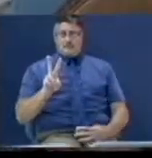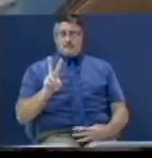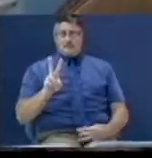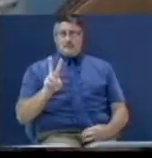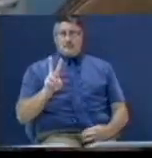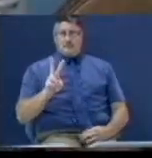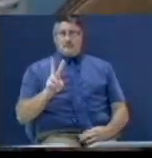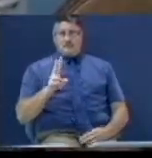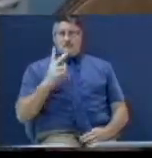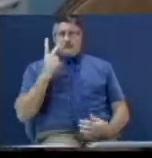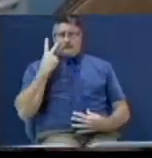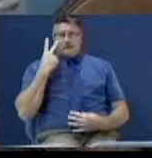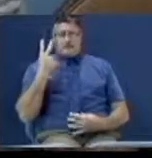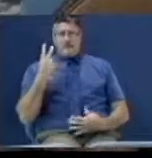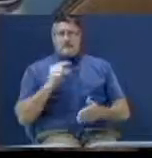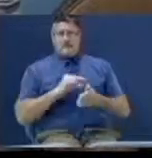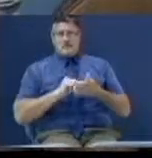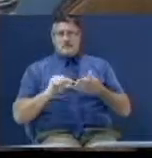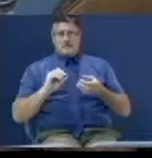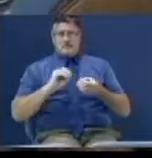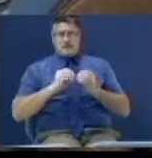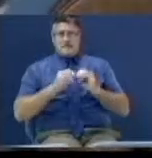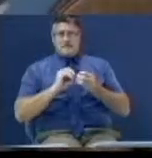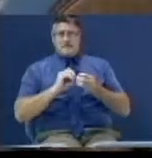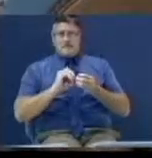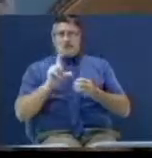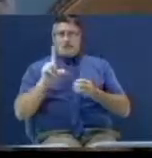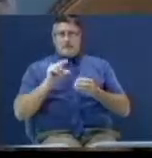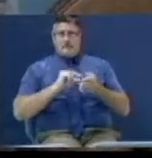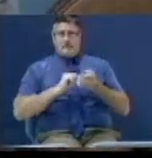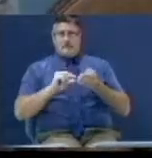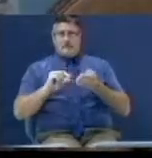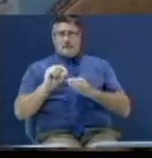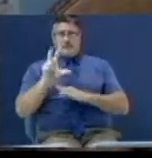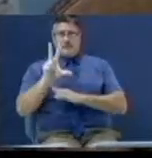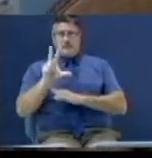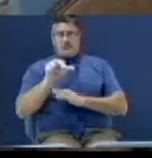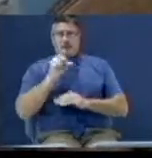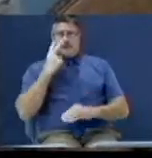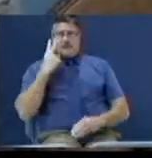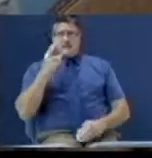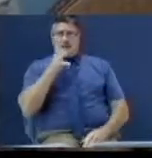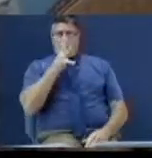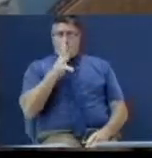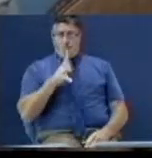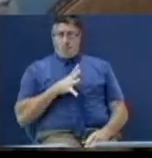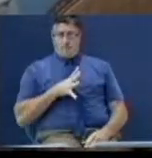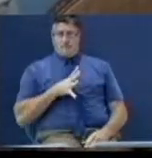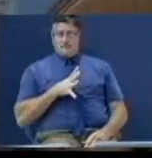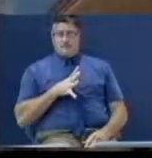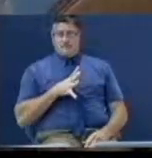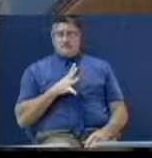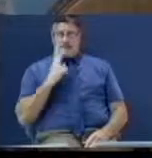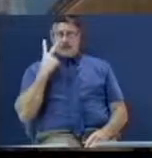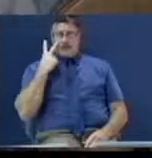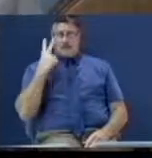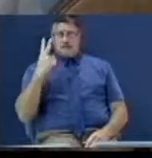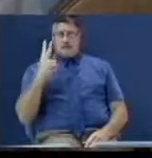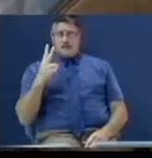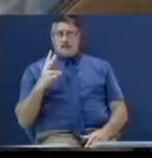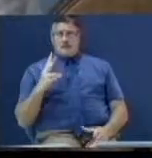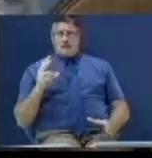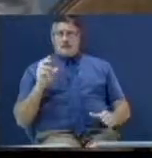We see in verse one and also verse three, not only do I see a woman, I see a wonder.